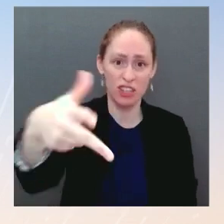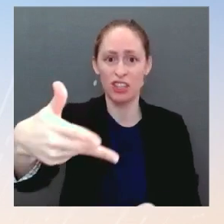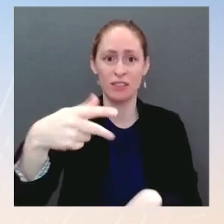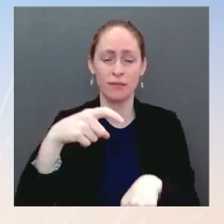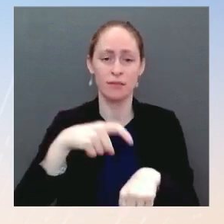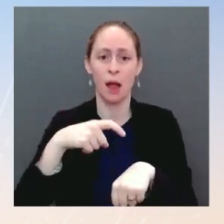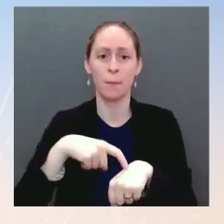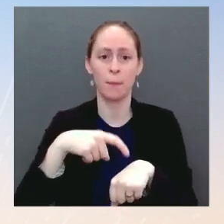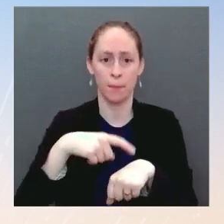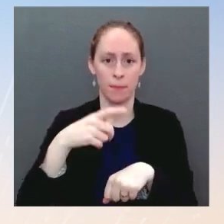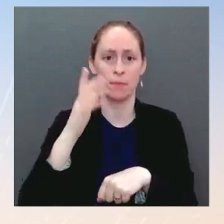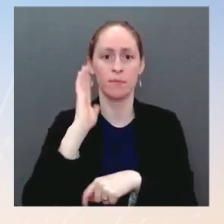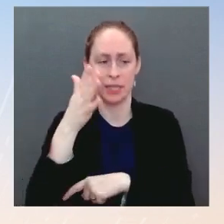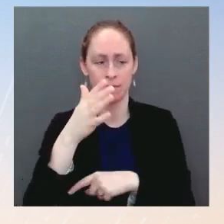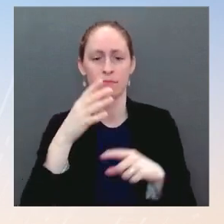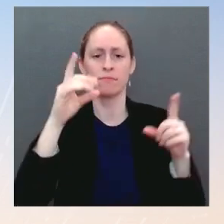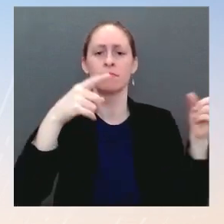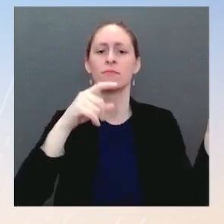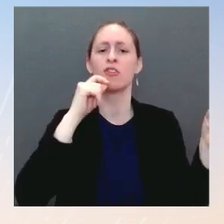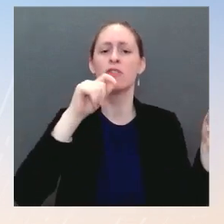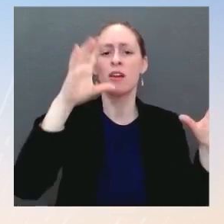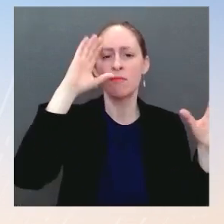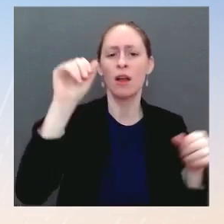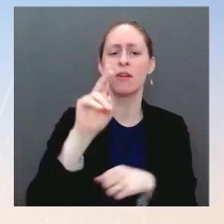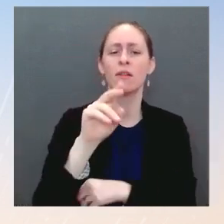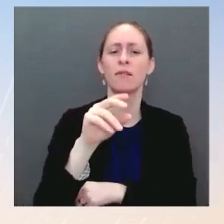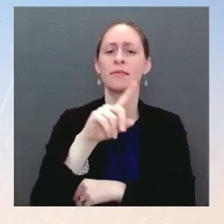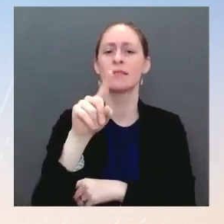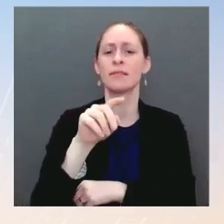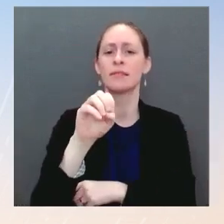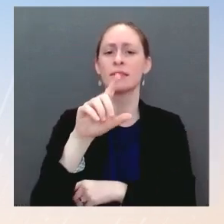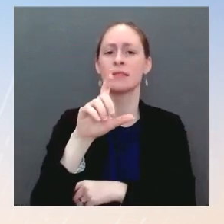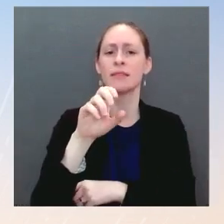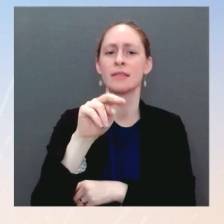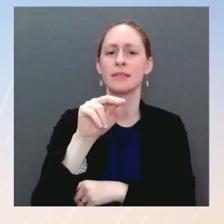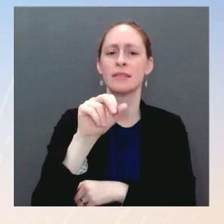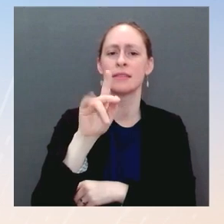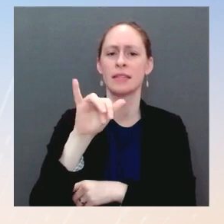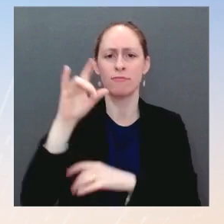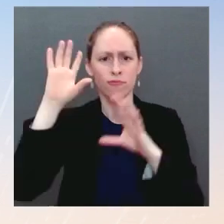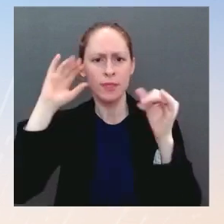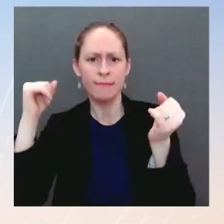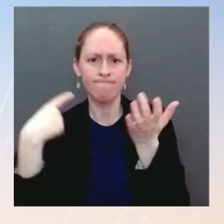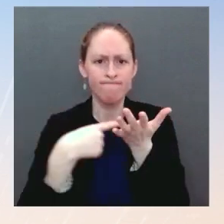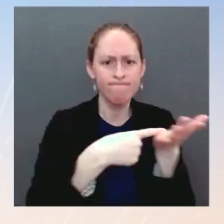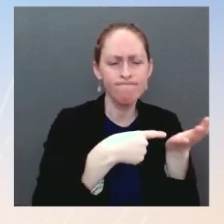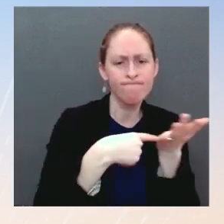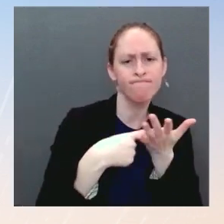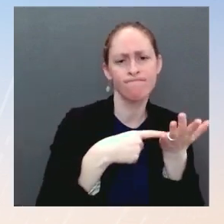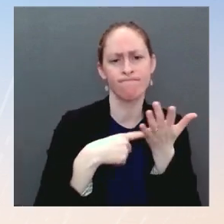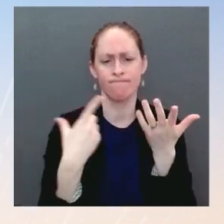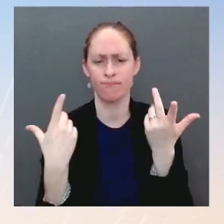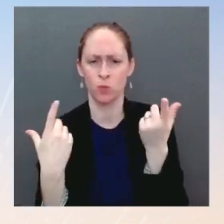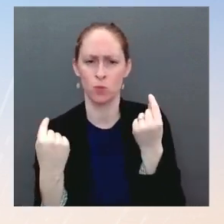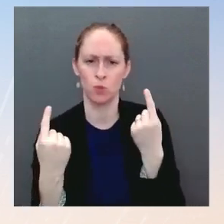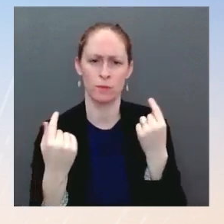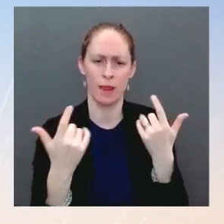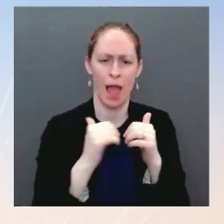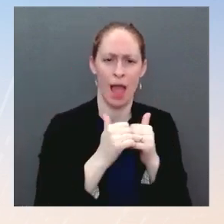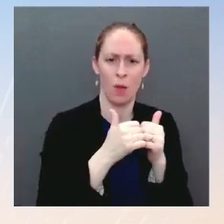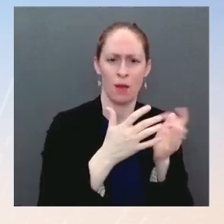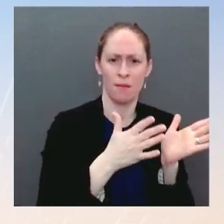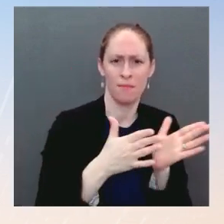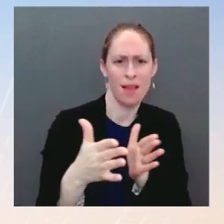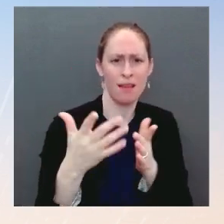They'll discuss the latest diplomatic and deterrence efforts with Russia. The President will reaffirm the United States' commitment to supporting Ukraine's sovereignty and territorial